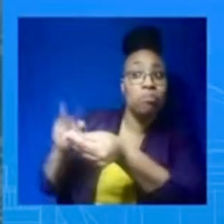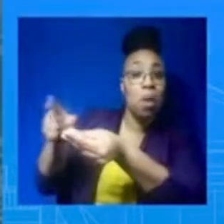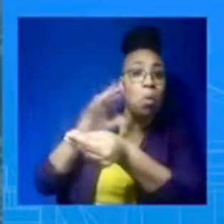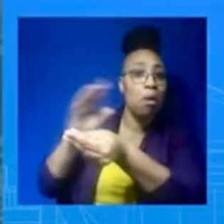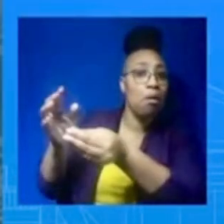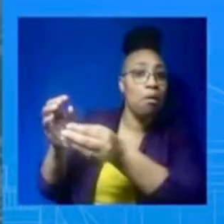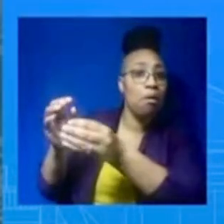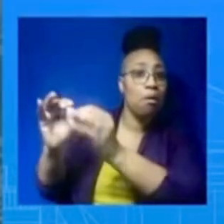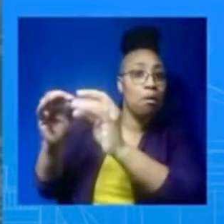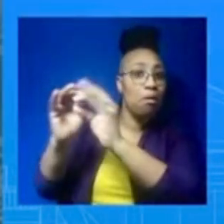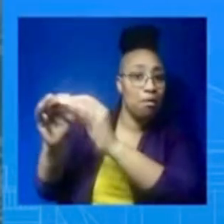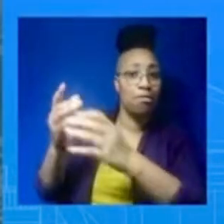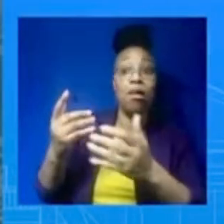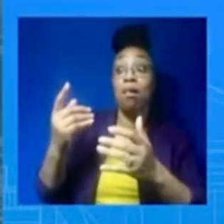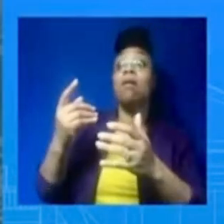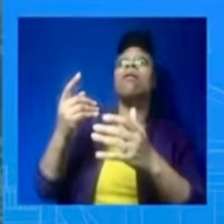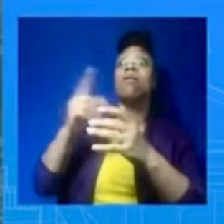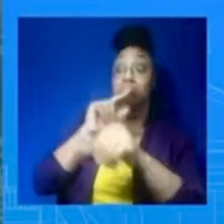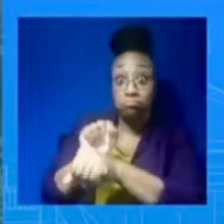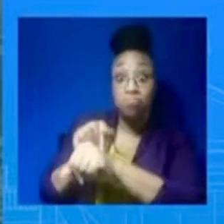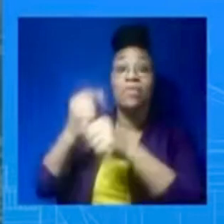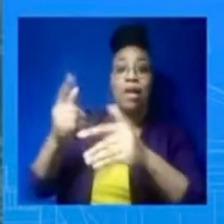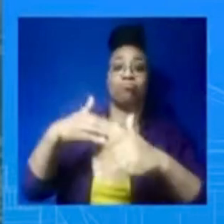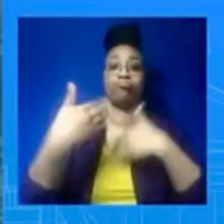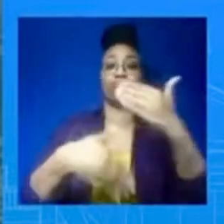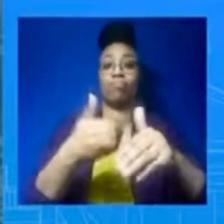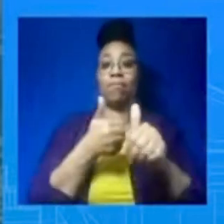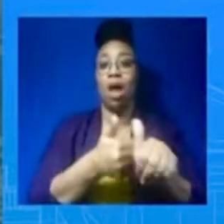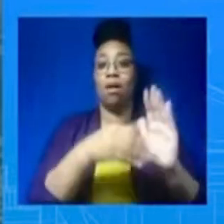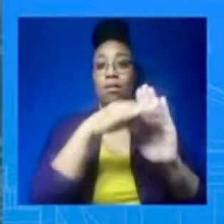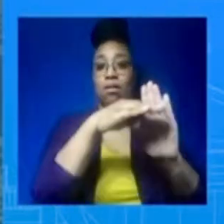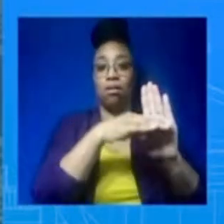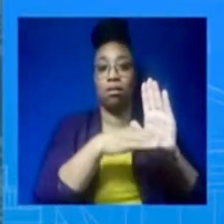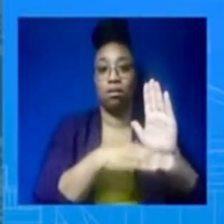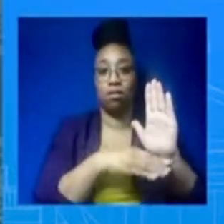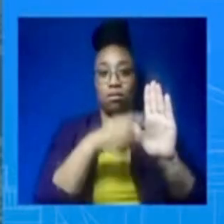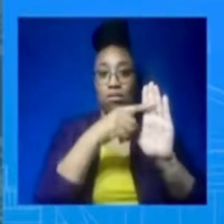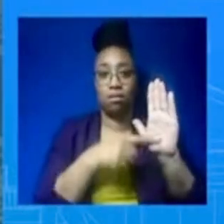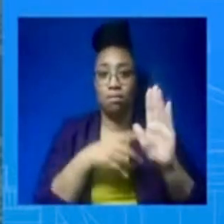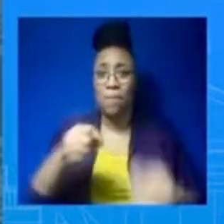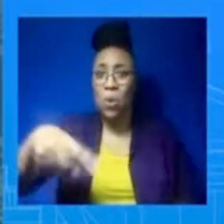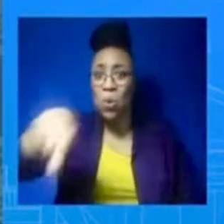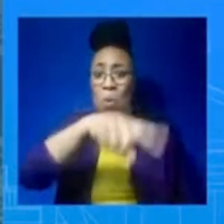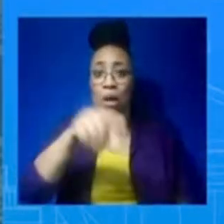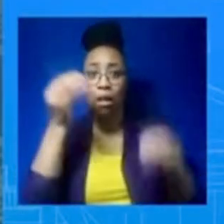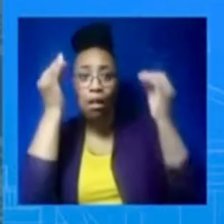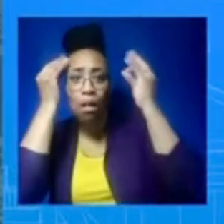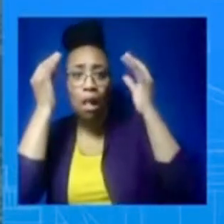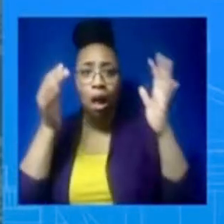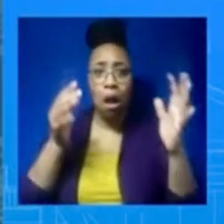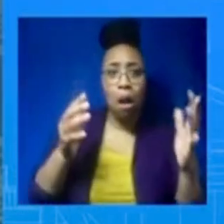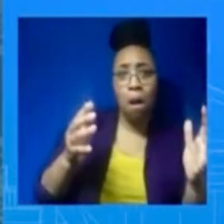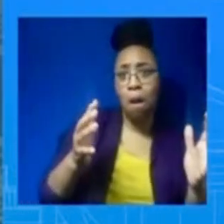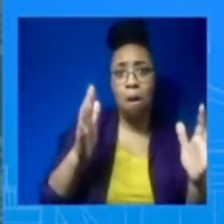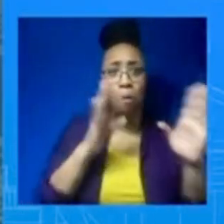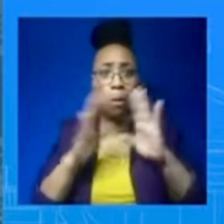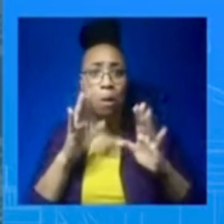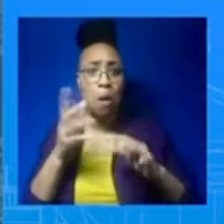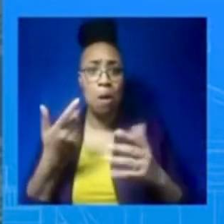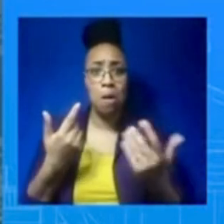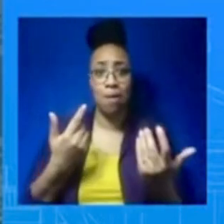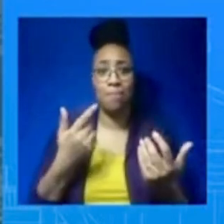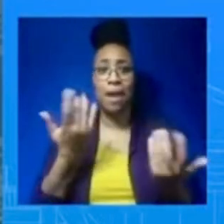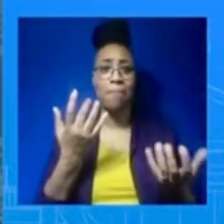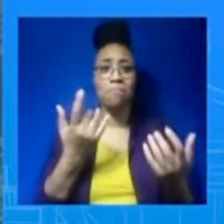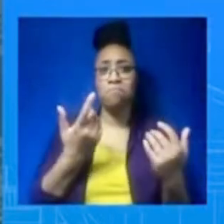there's going to be some big old air gap between him wanting these parameters written and us being able to execute on